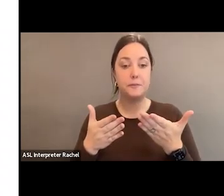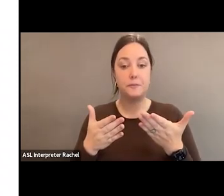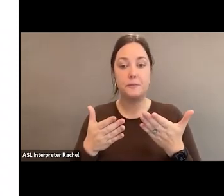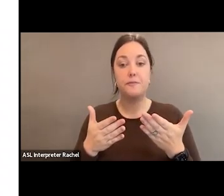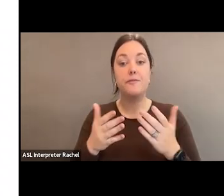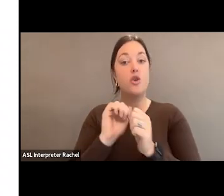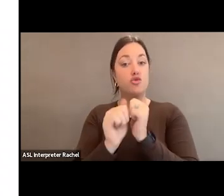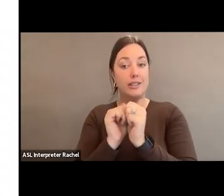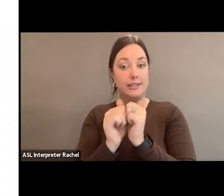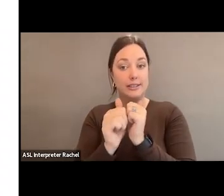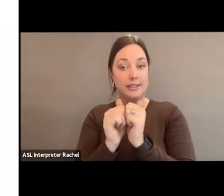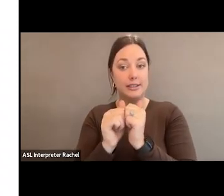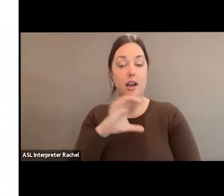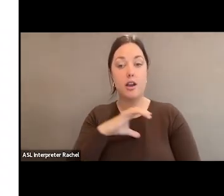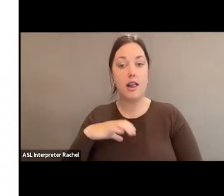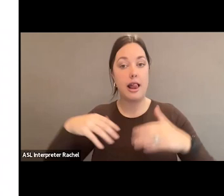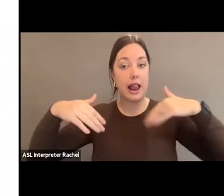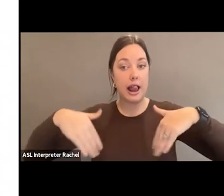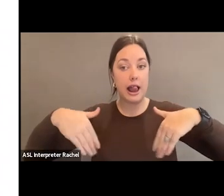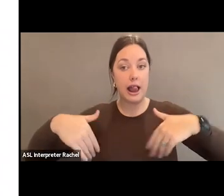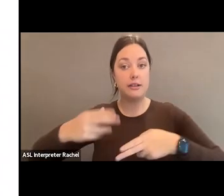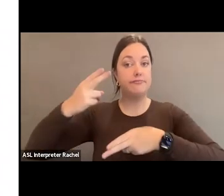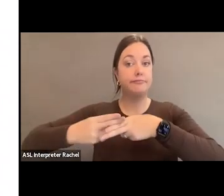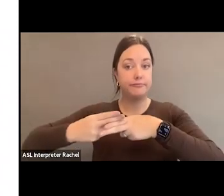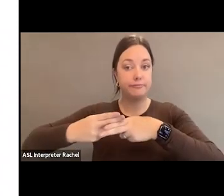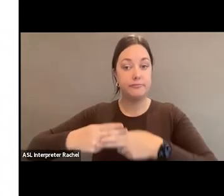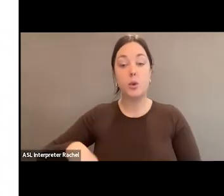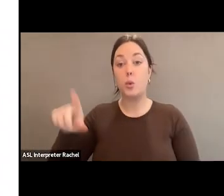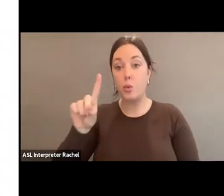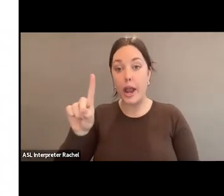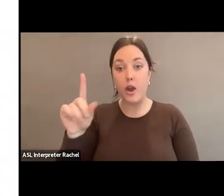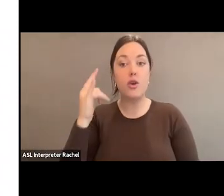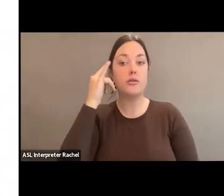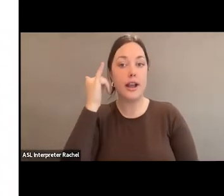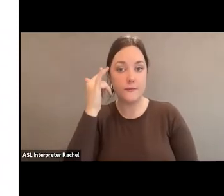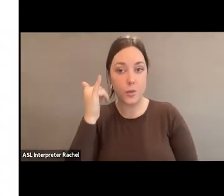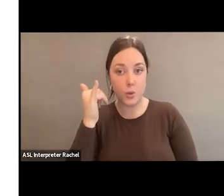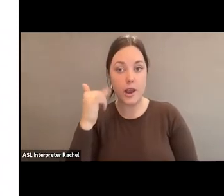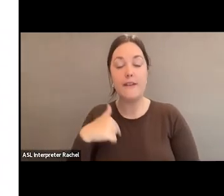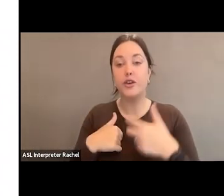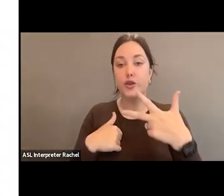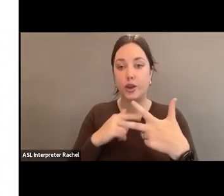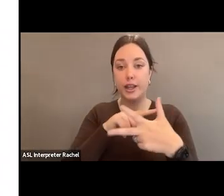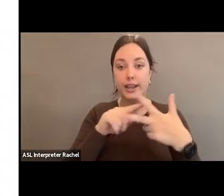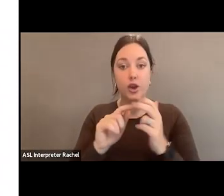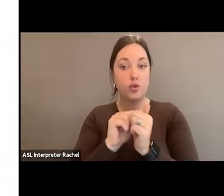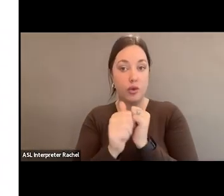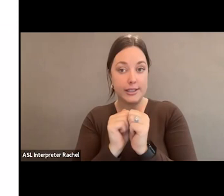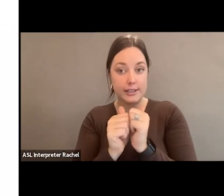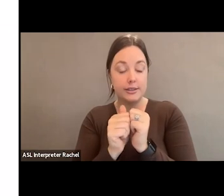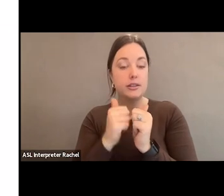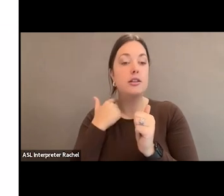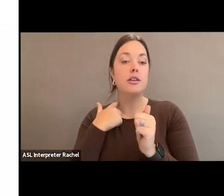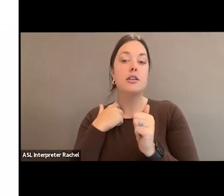congressional races yet to be called. In California, there are three races that